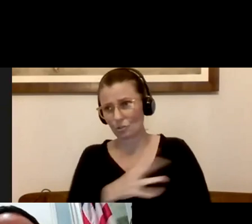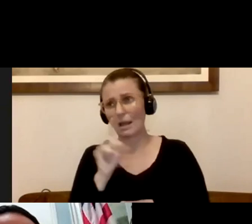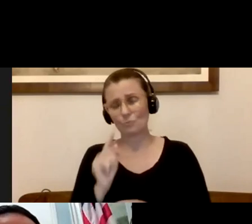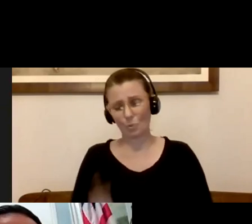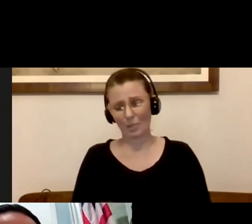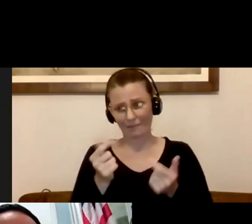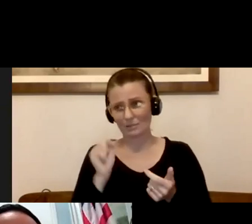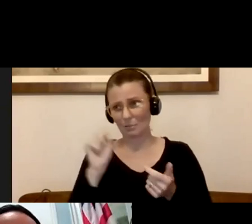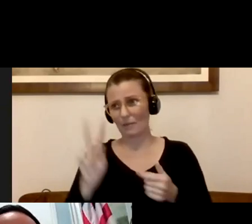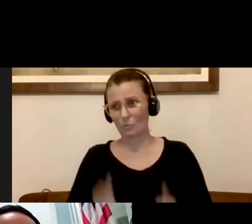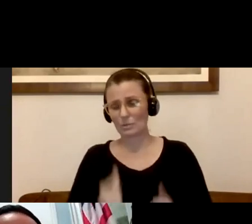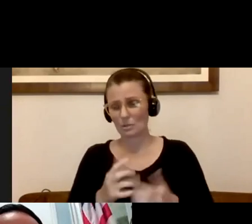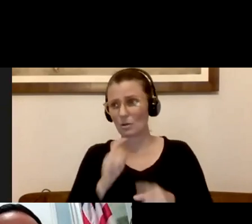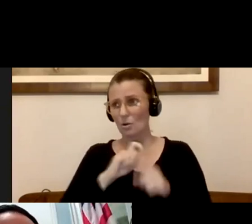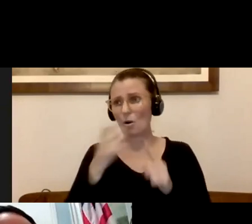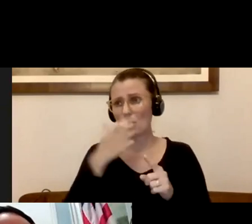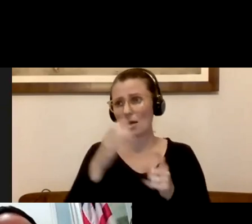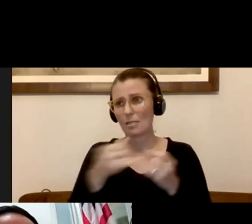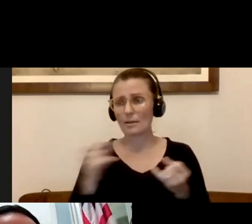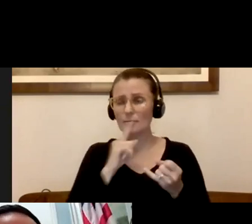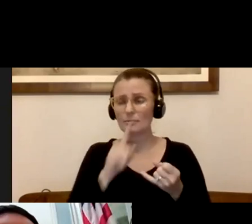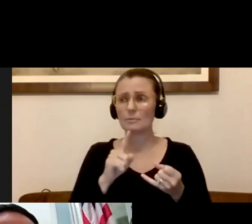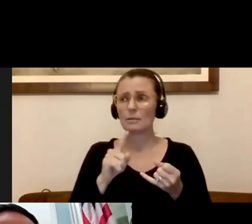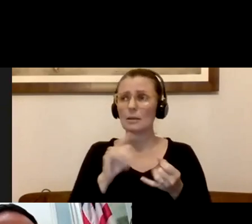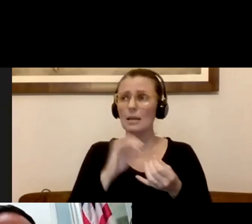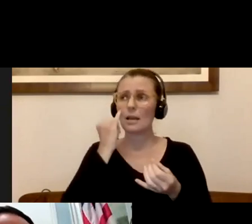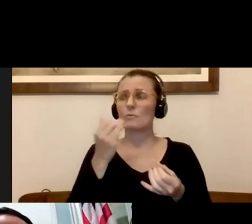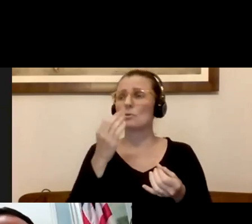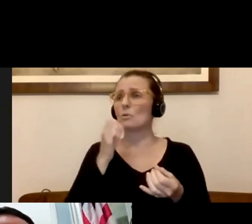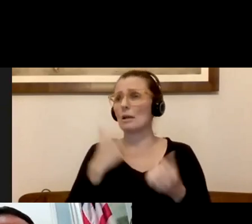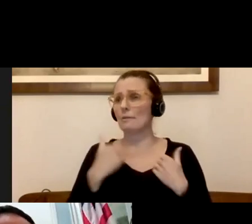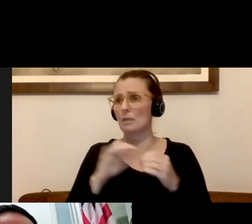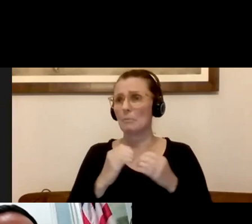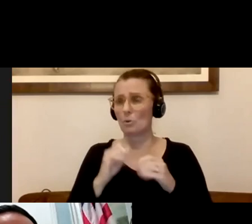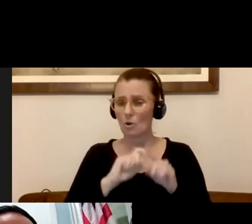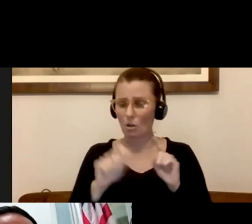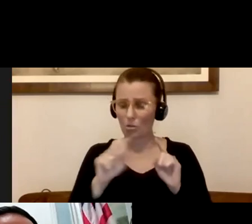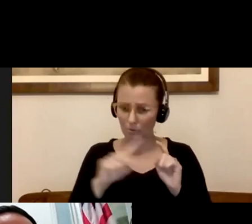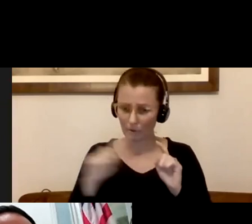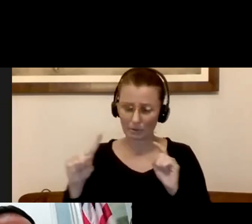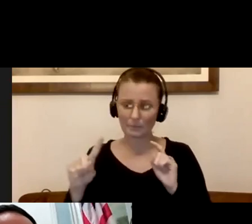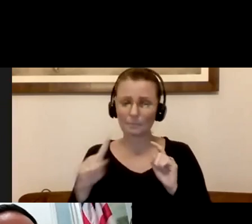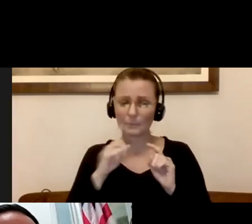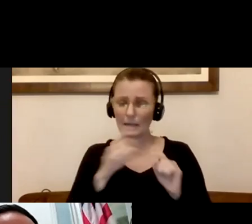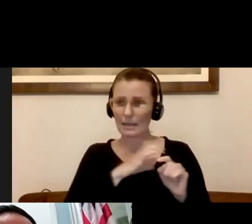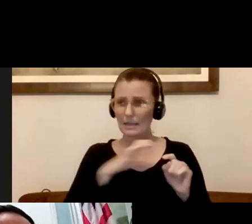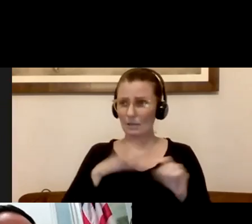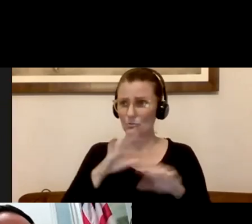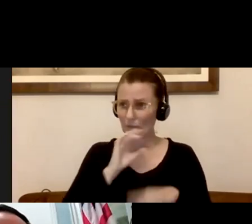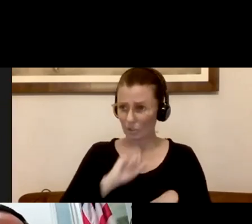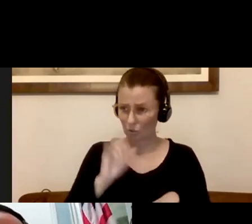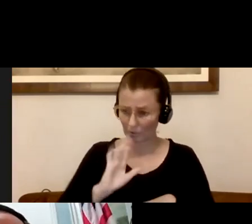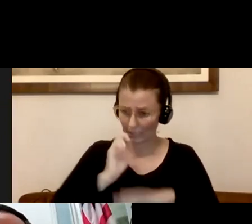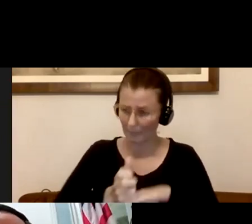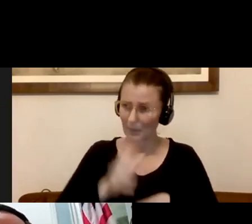and you just call the hotline, the number. Uh, if you don't have the number, you can call 311, the council on aging and we'll direct you to set up an appointment and go